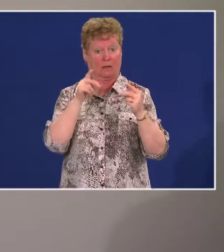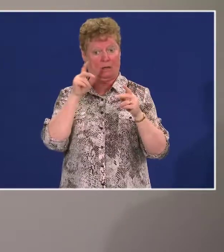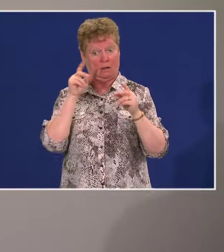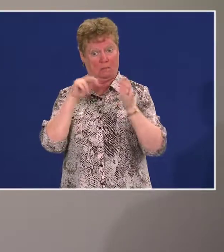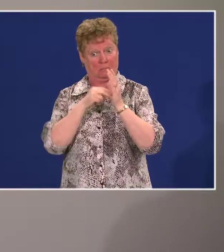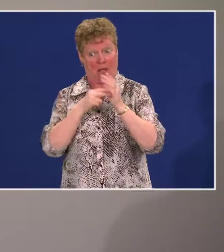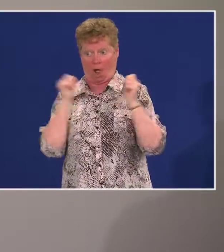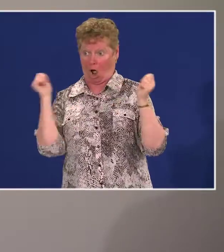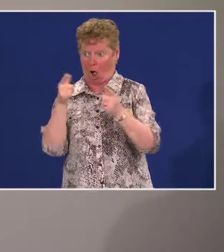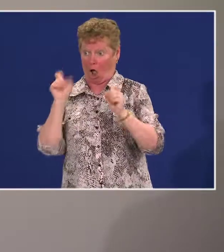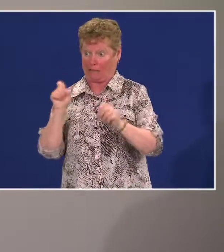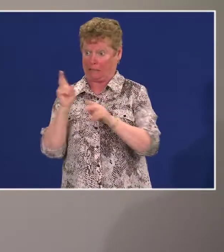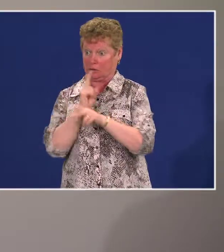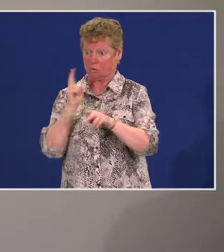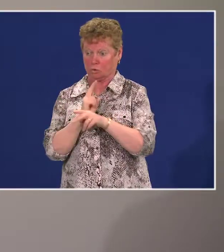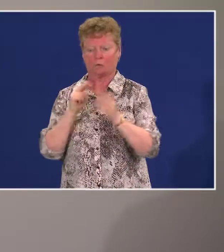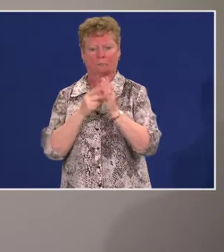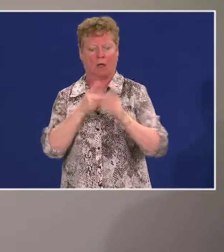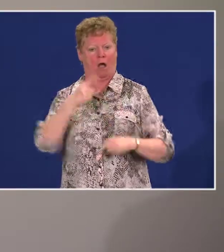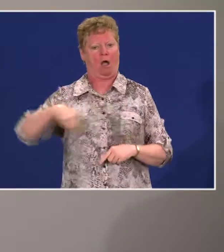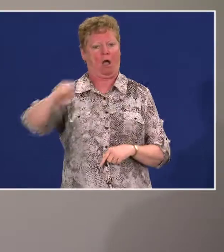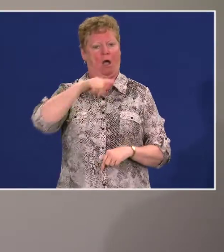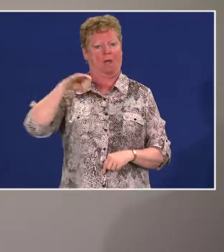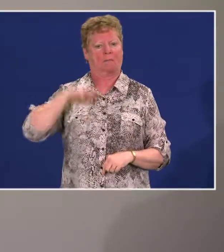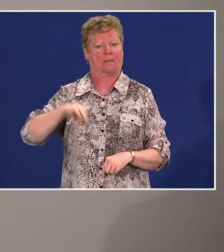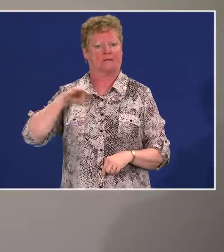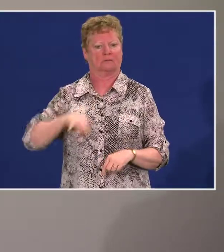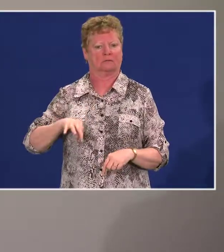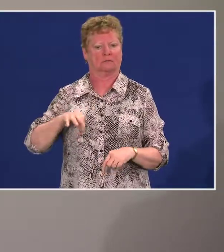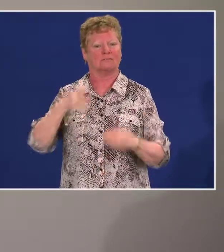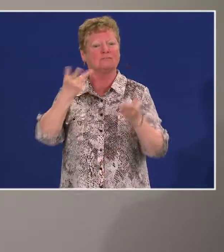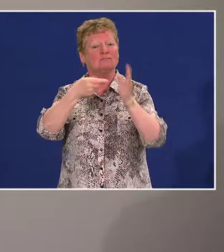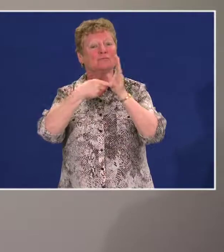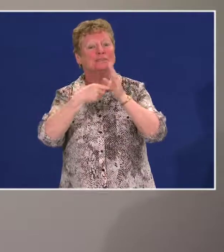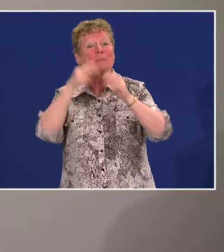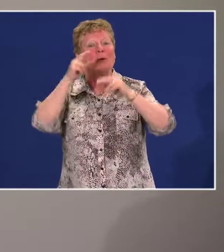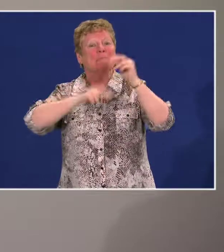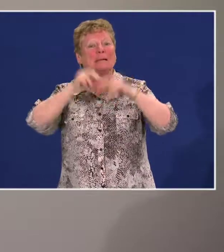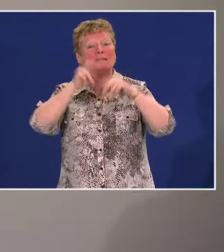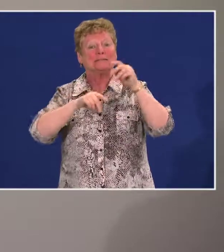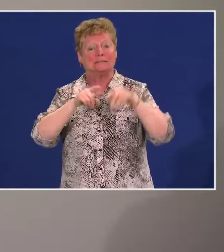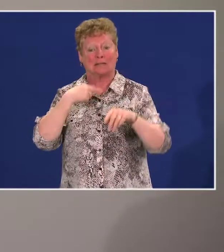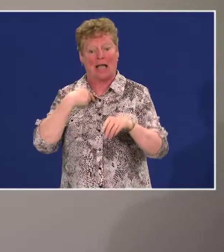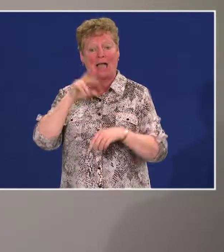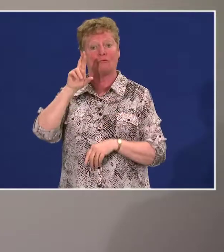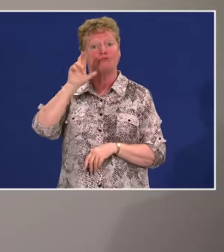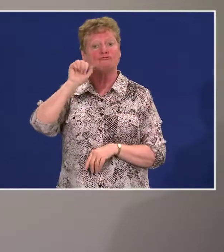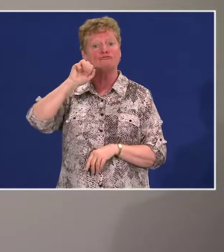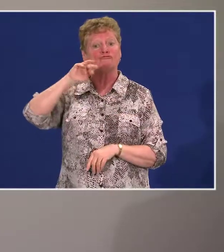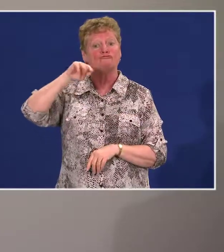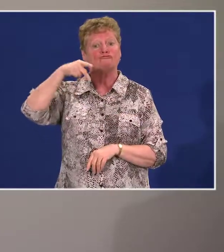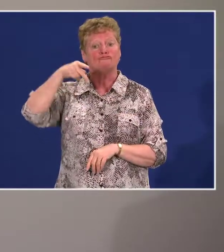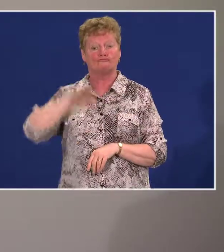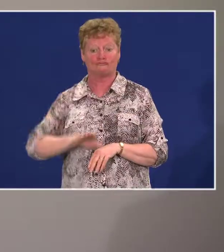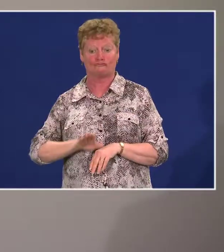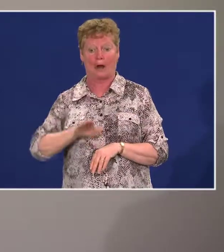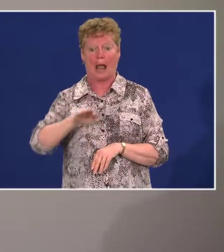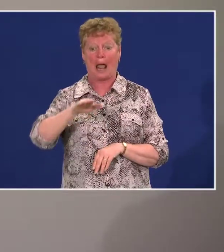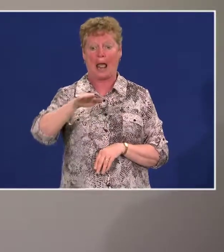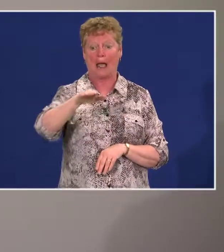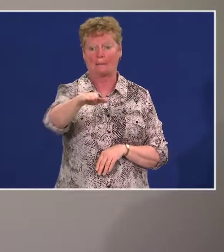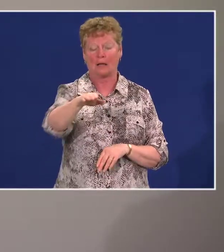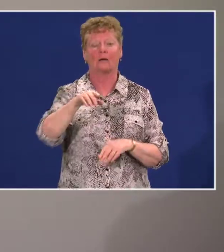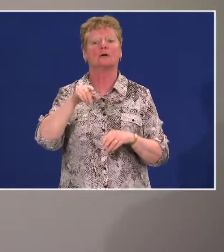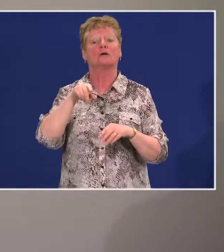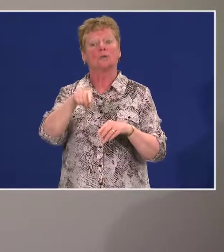benefits. You take, for example, ramps leading into buildings. They're universally designed so